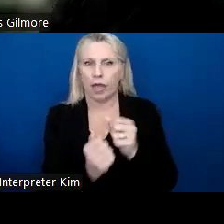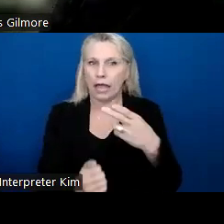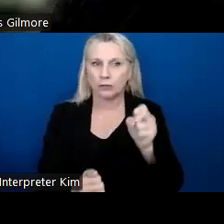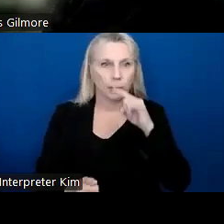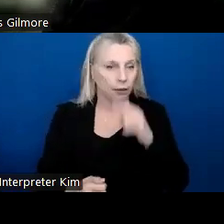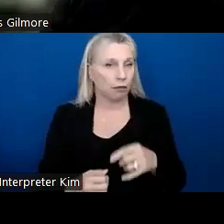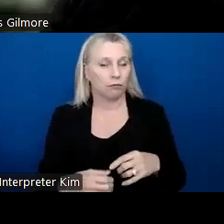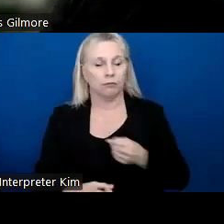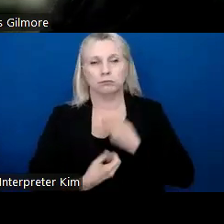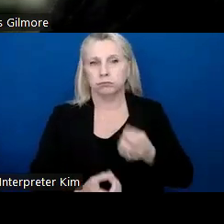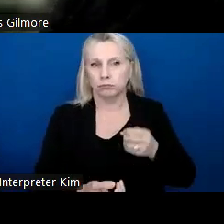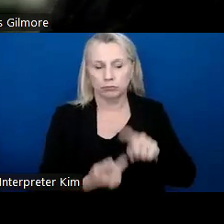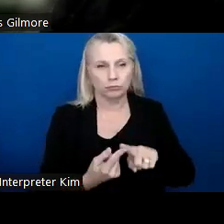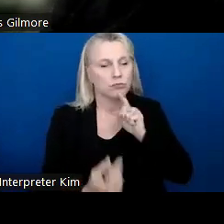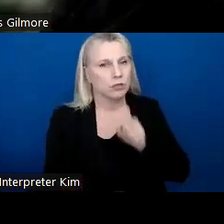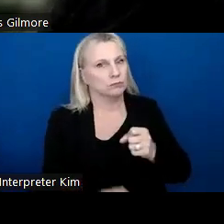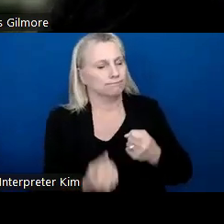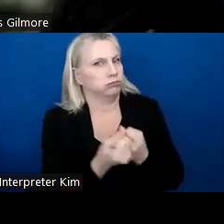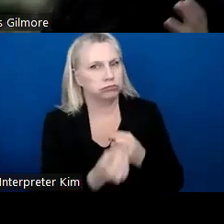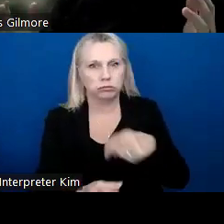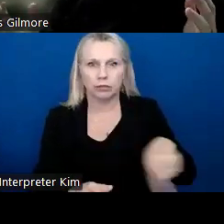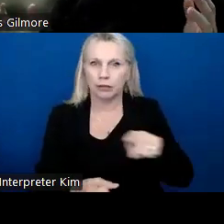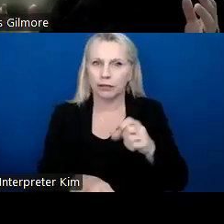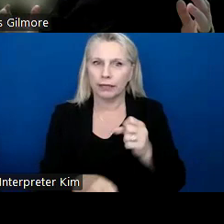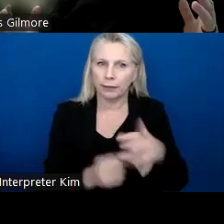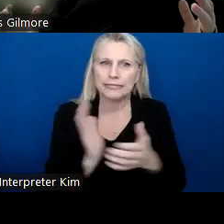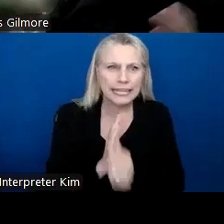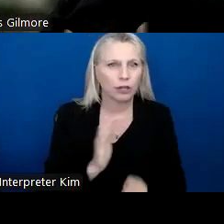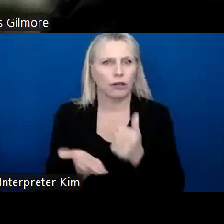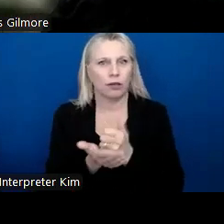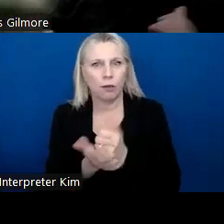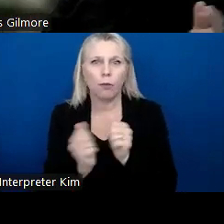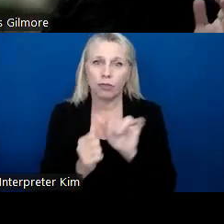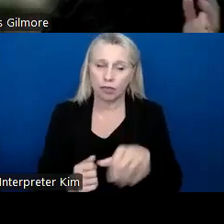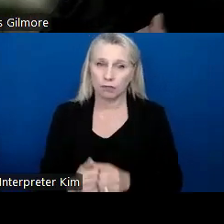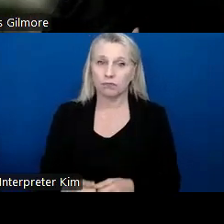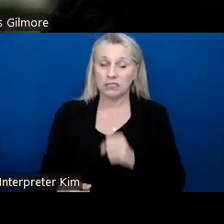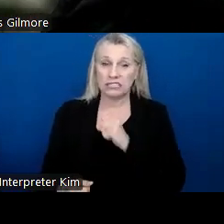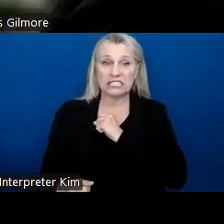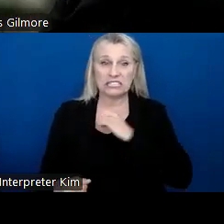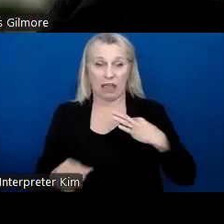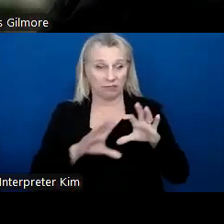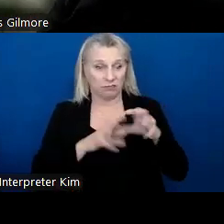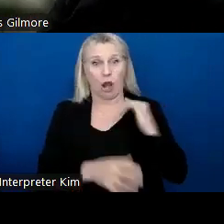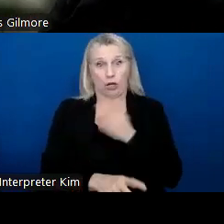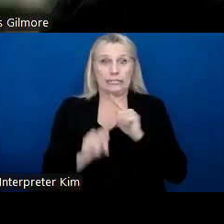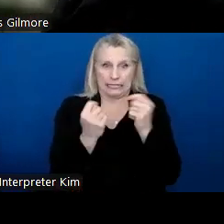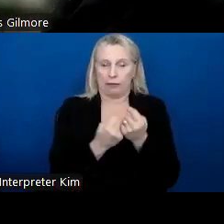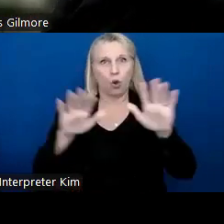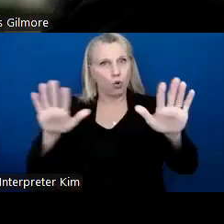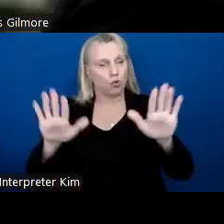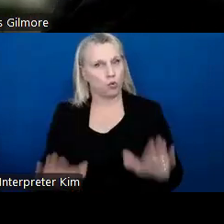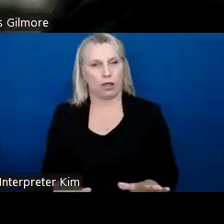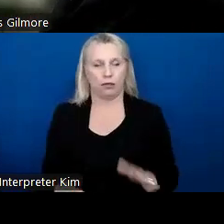seen, give them some skills. And so our staffing is, our team is great. We have fantastic